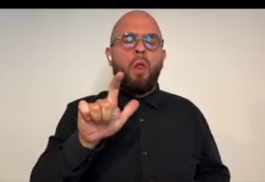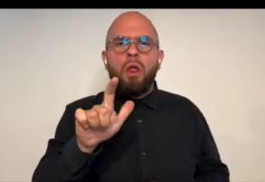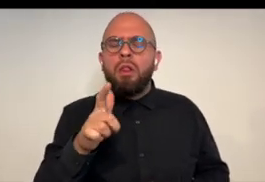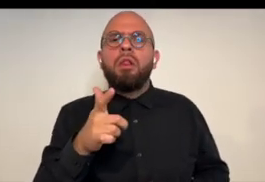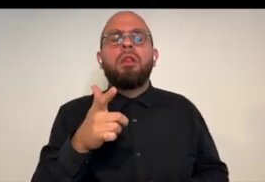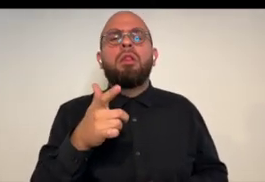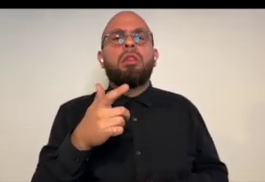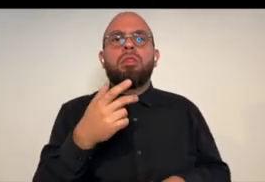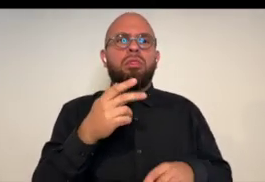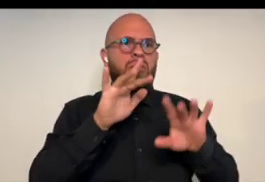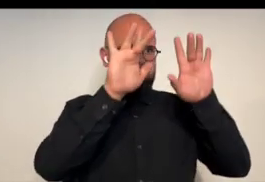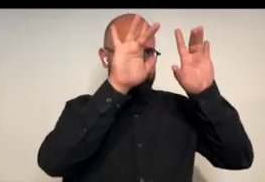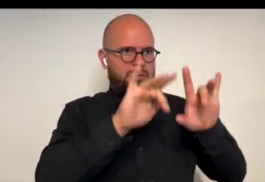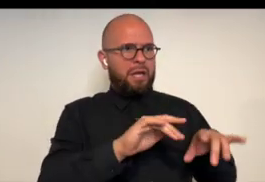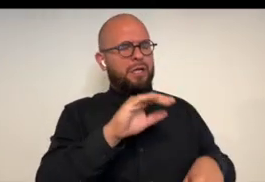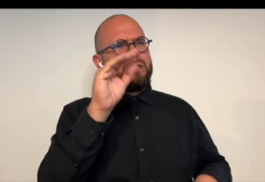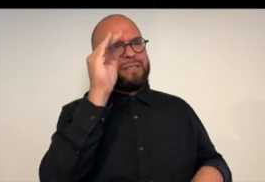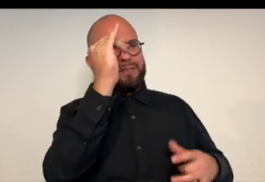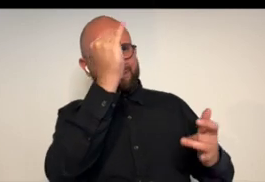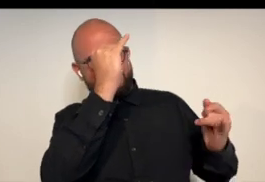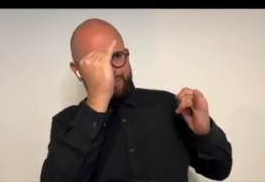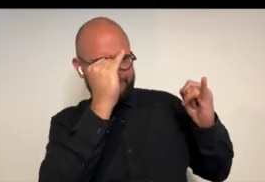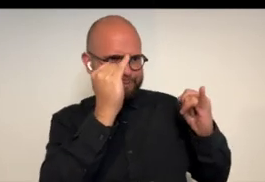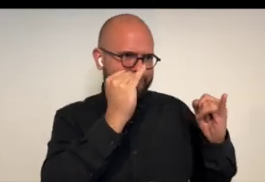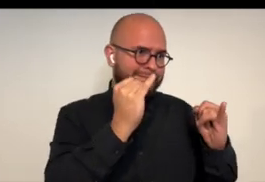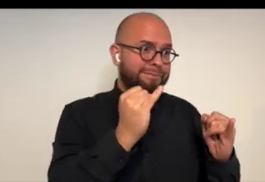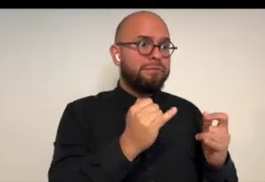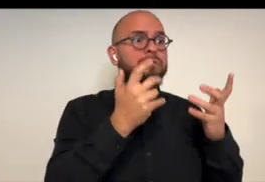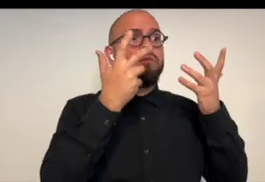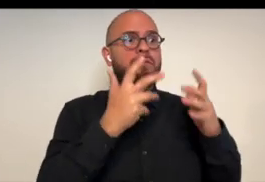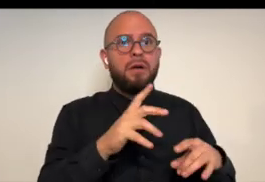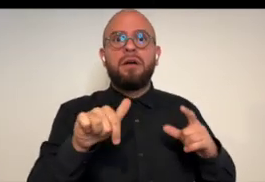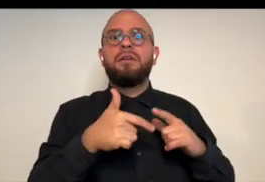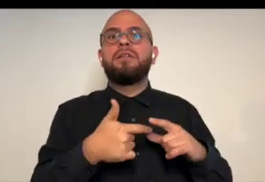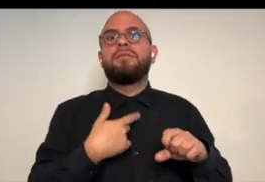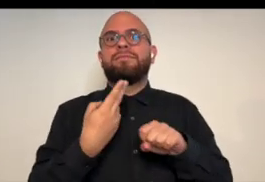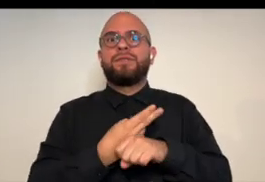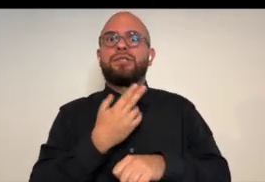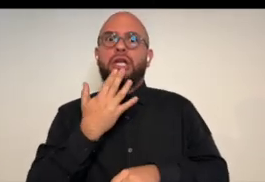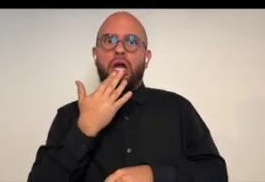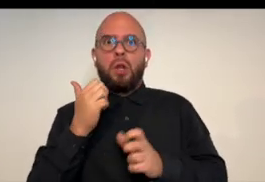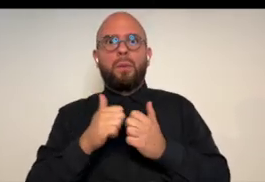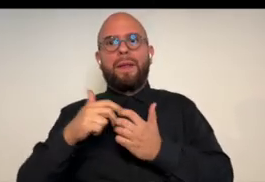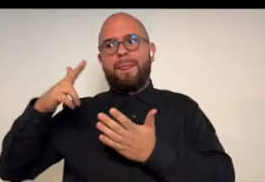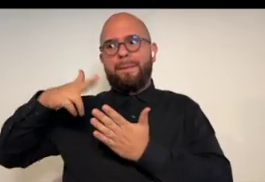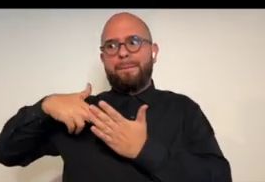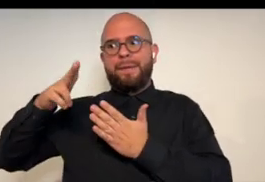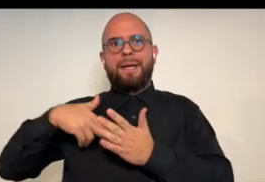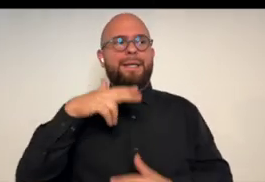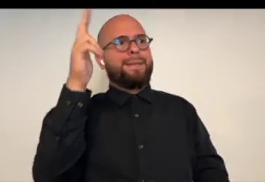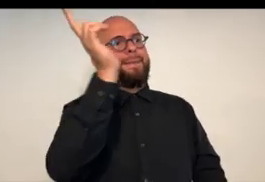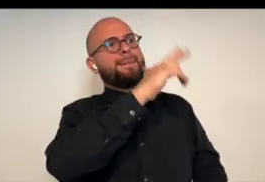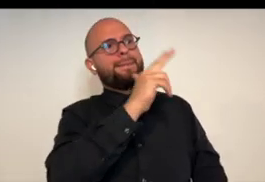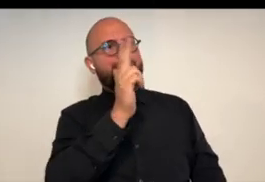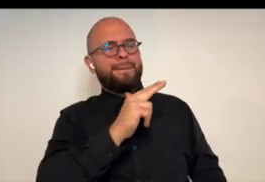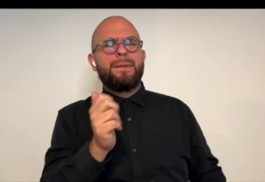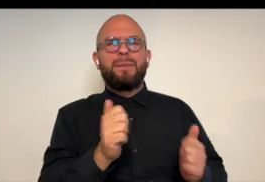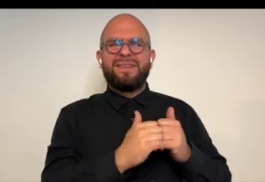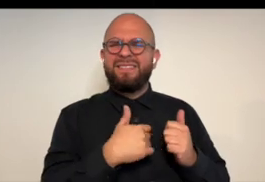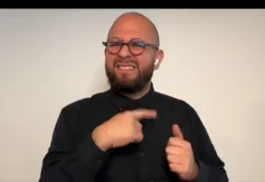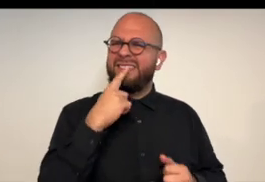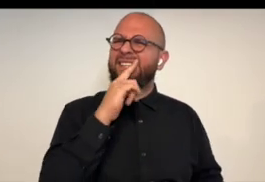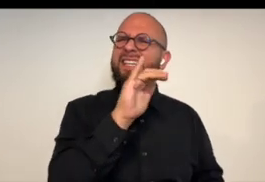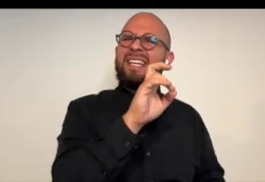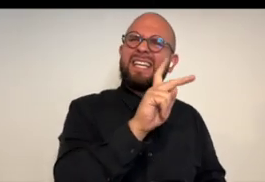the i think the charcoal brush tool on just a blank canvas and then as soon as i did that i threw color down with one of the